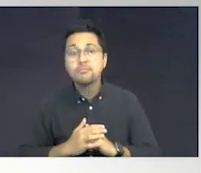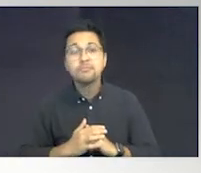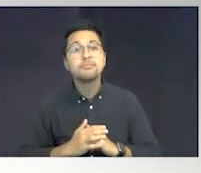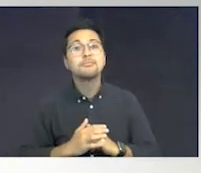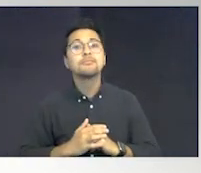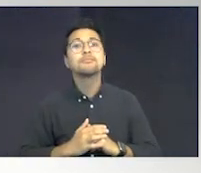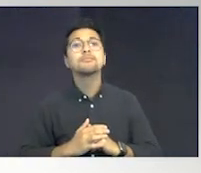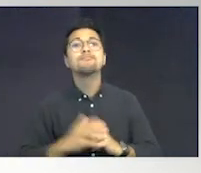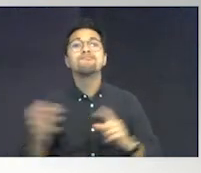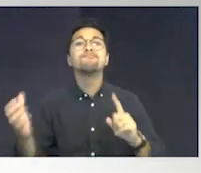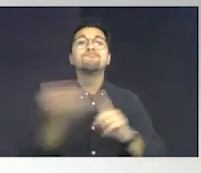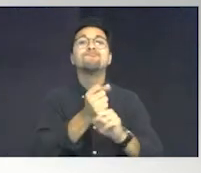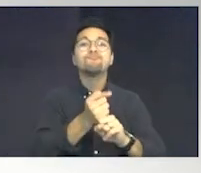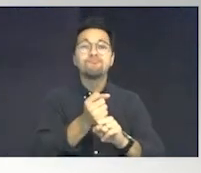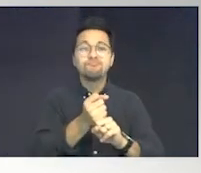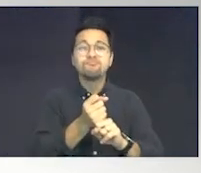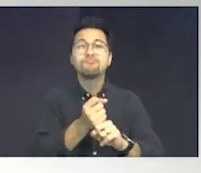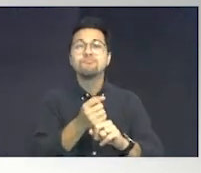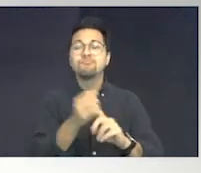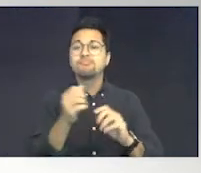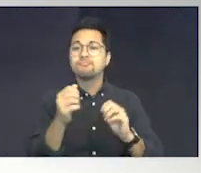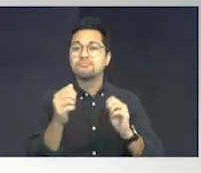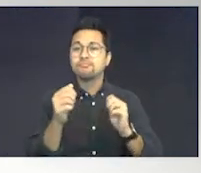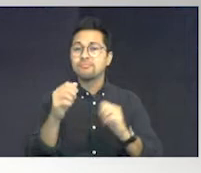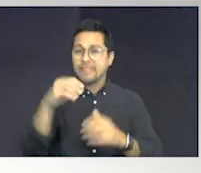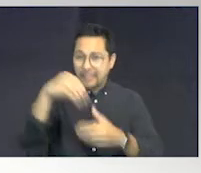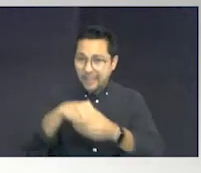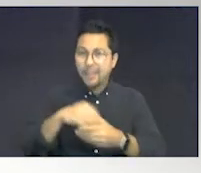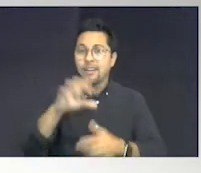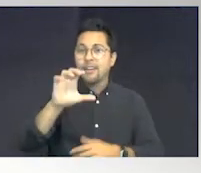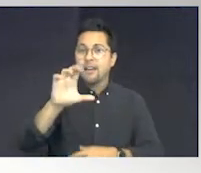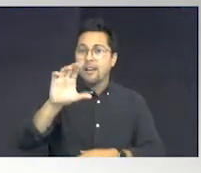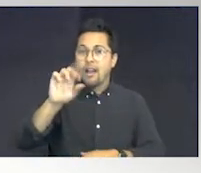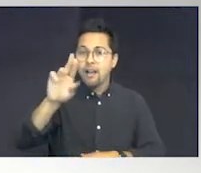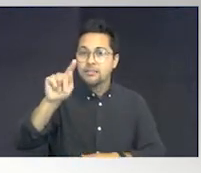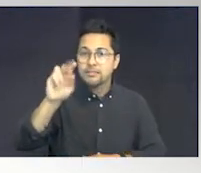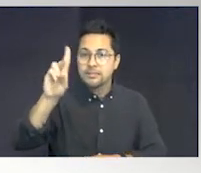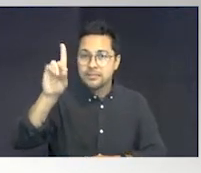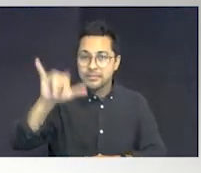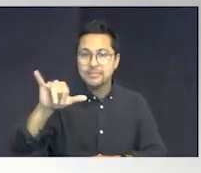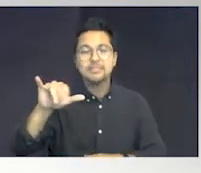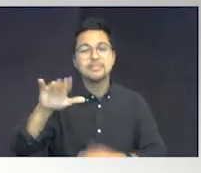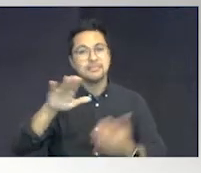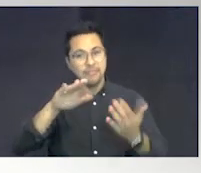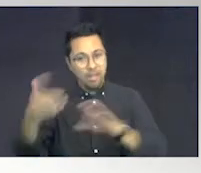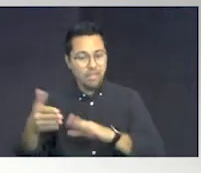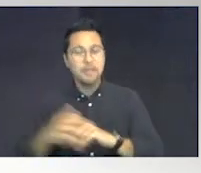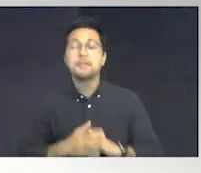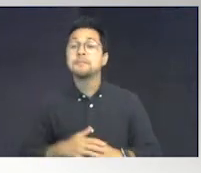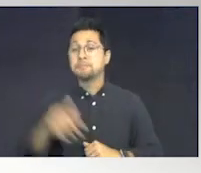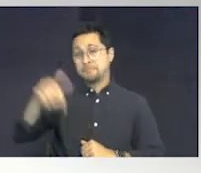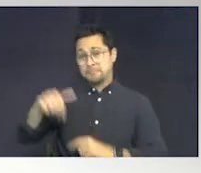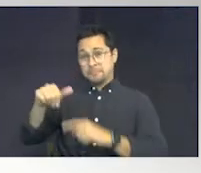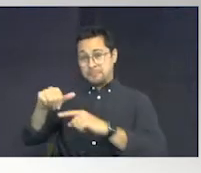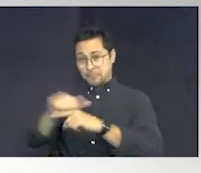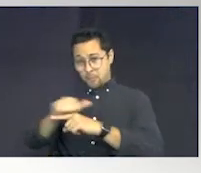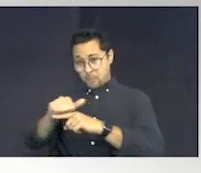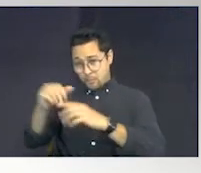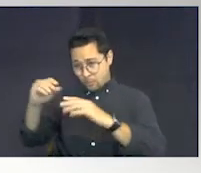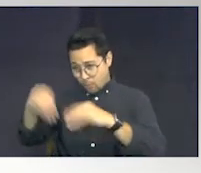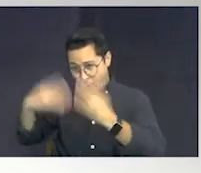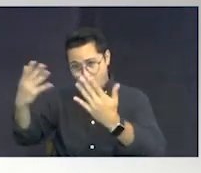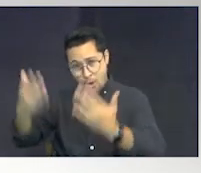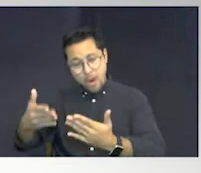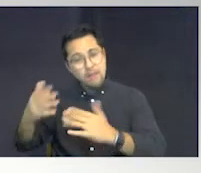In-custody death. What? In-custody death. This program is provided free by